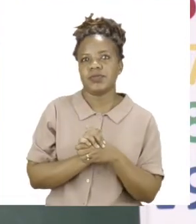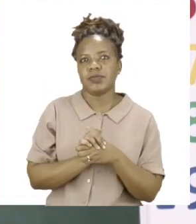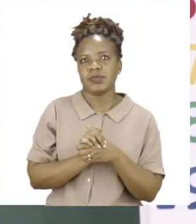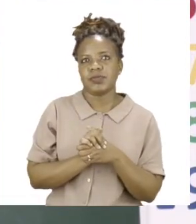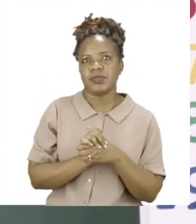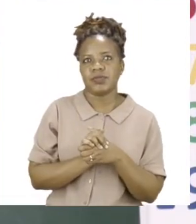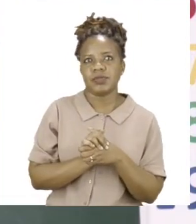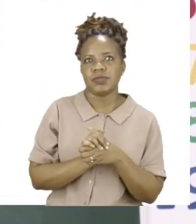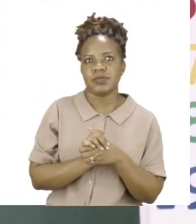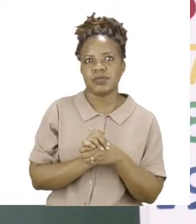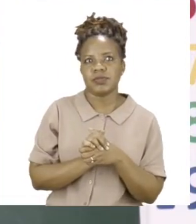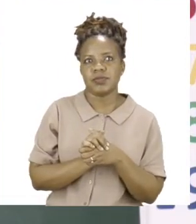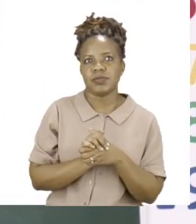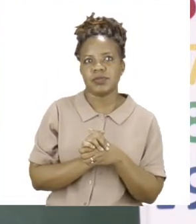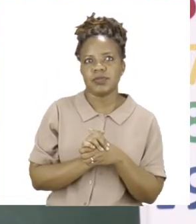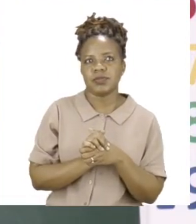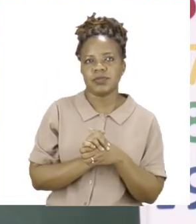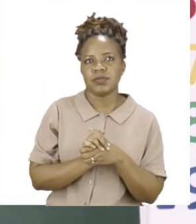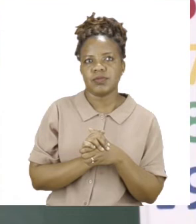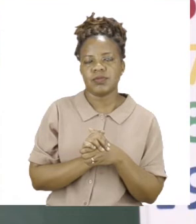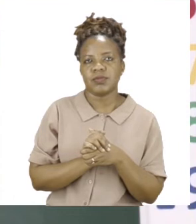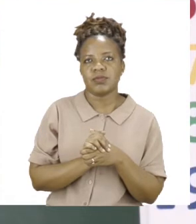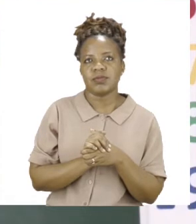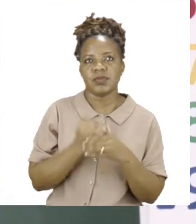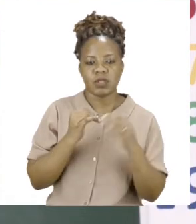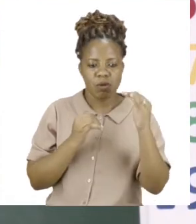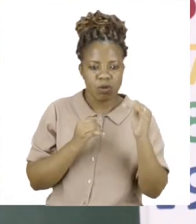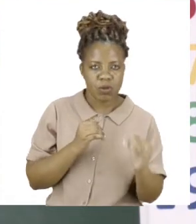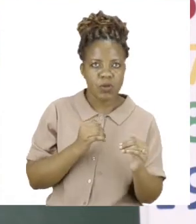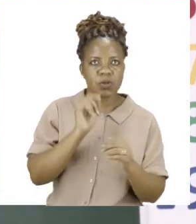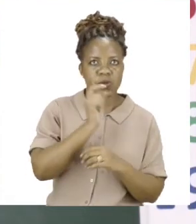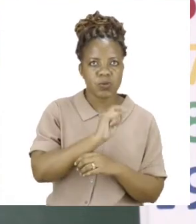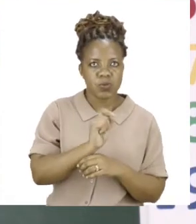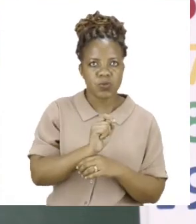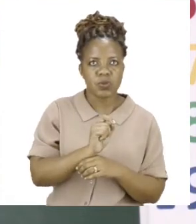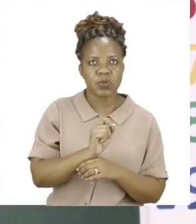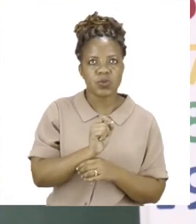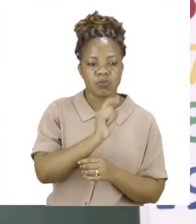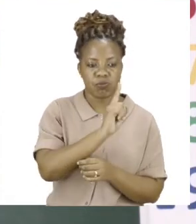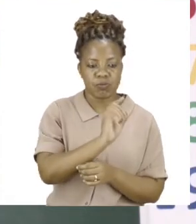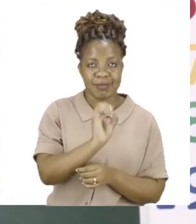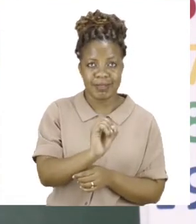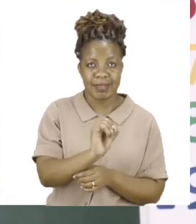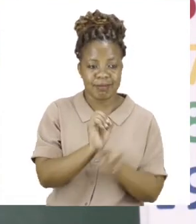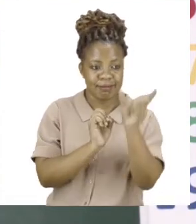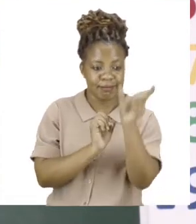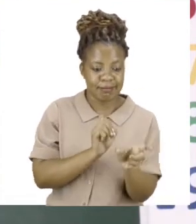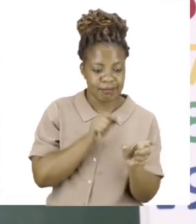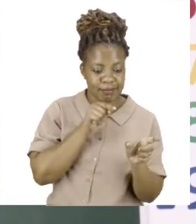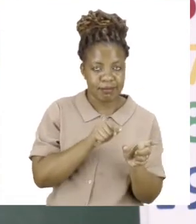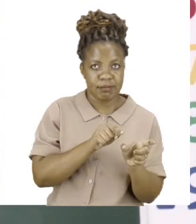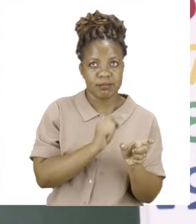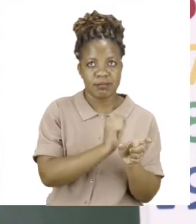first block to make them 10. So underneath, you are going to write 10 because that's how